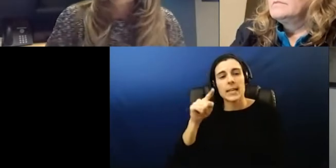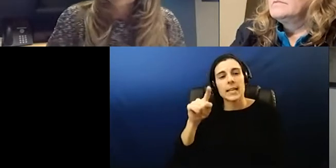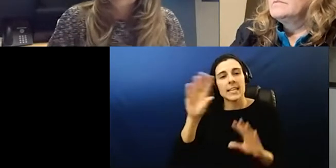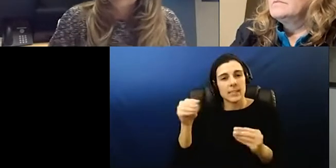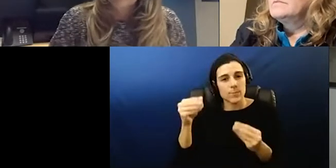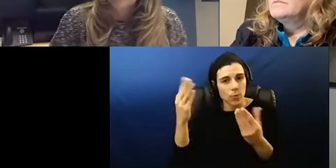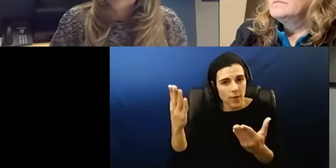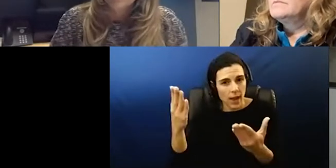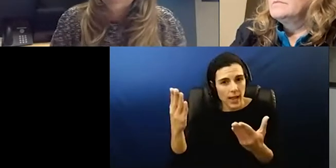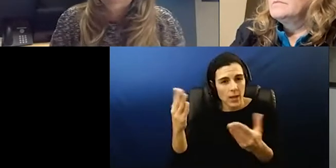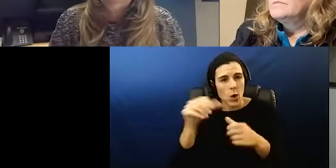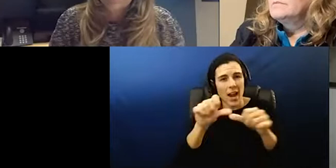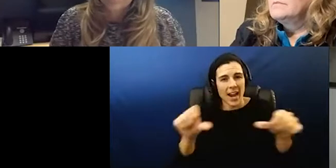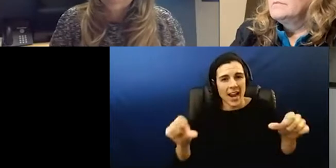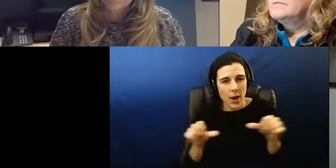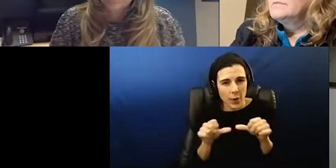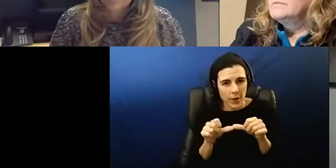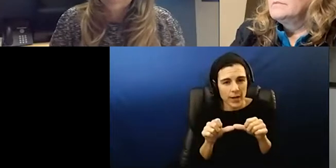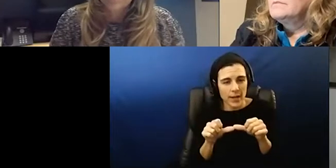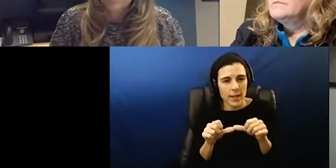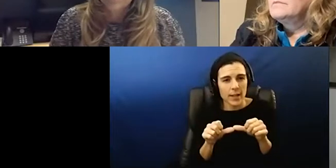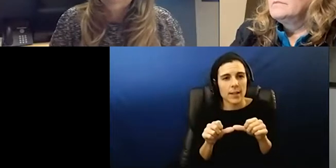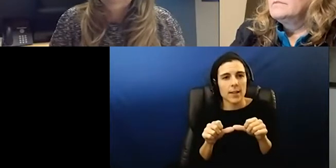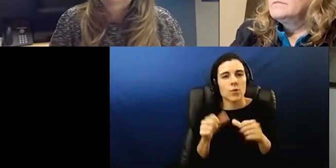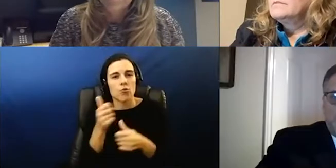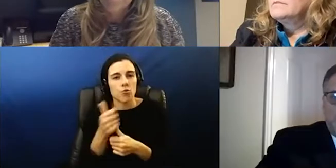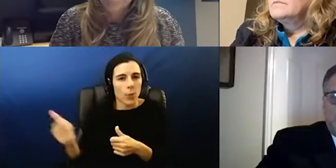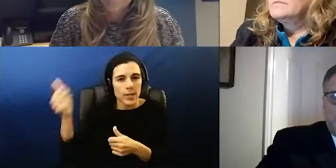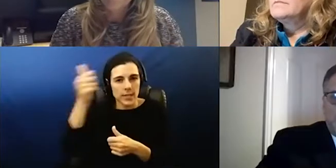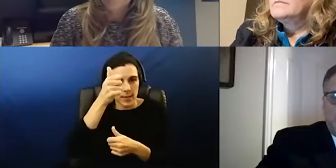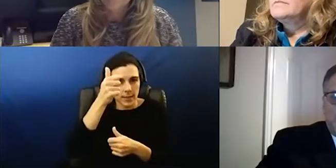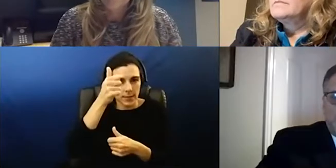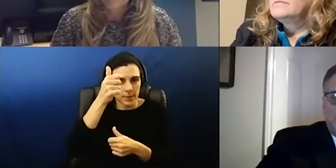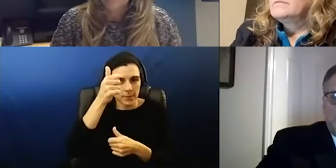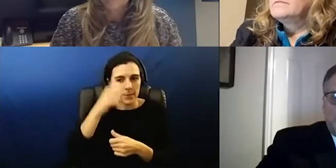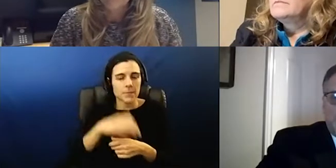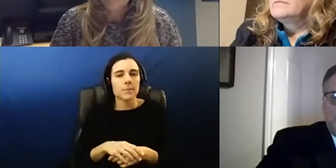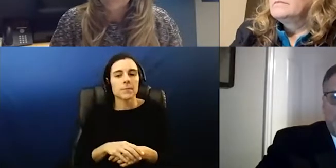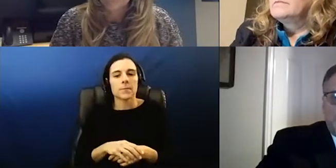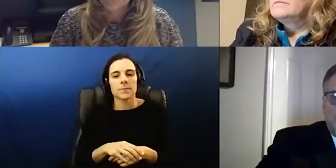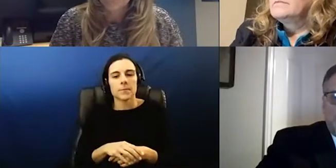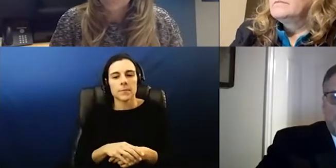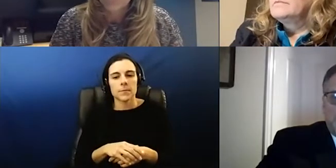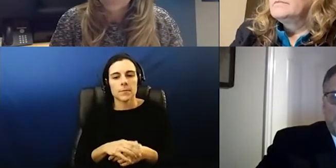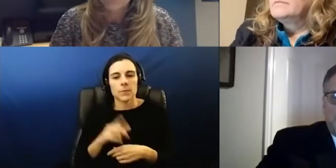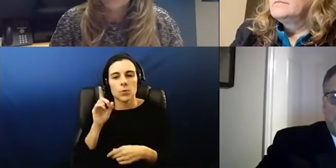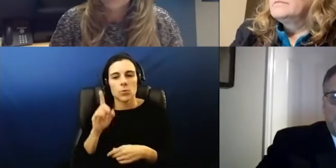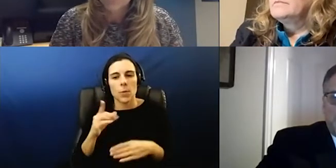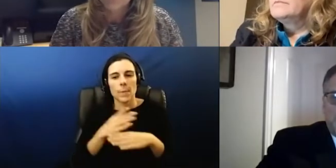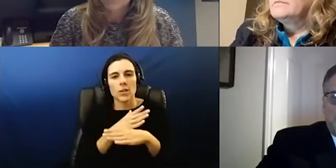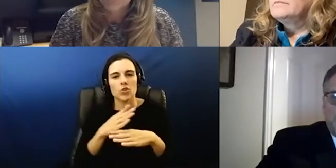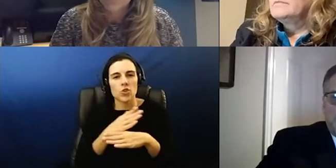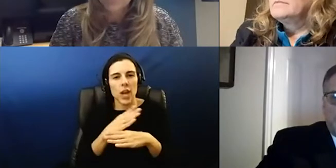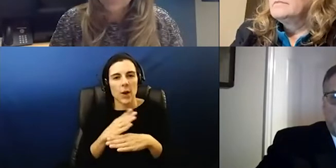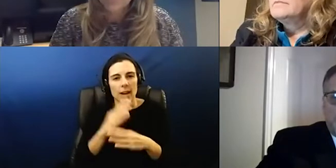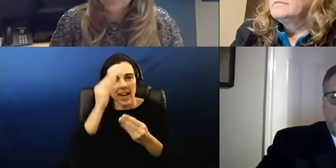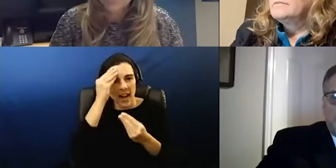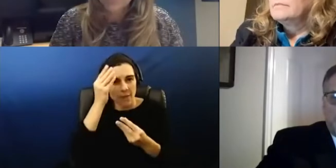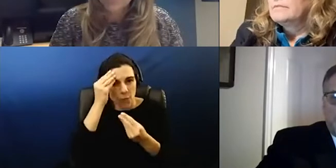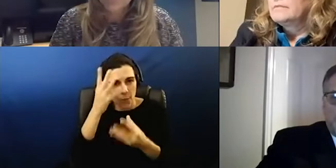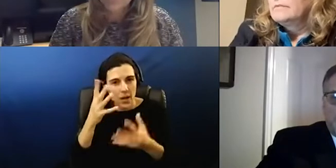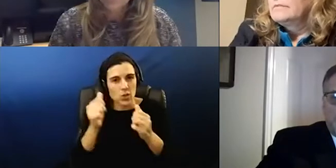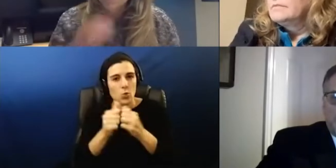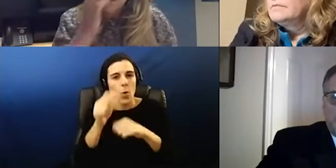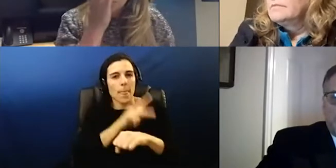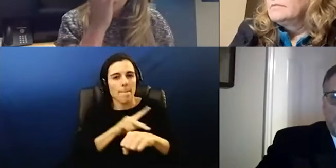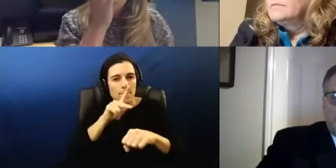our area superintendents and um who will then of course be sharing this information with principals as well about